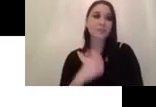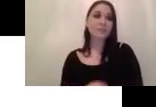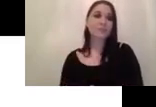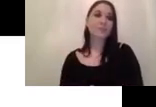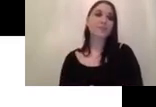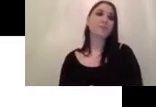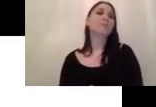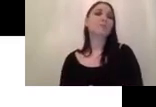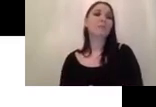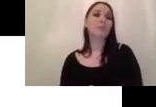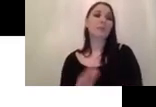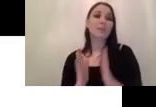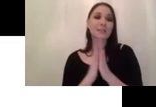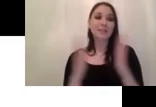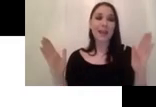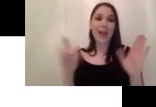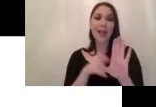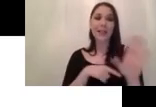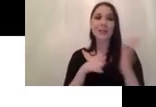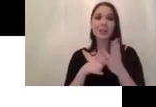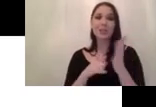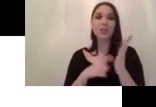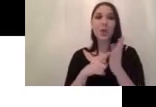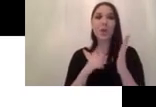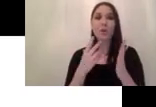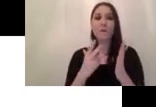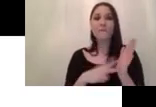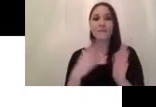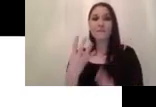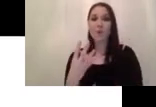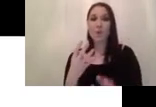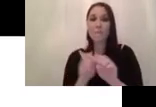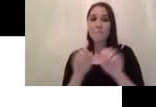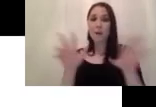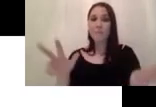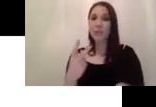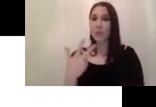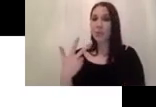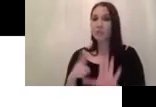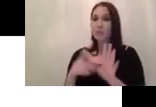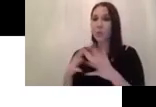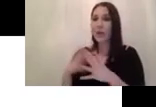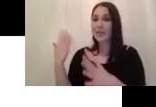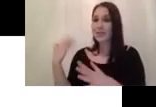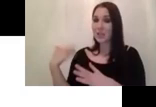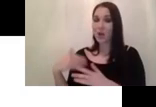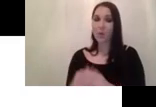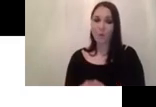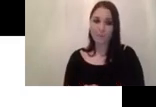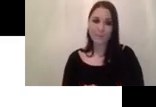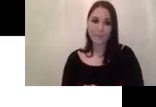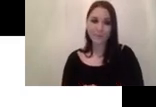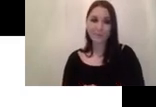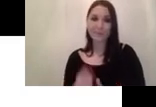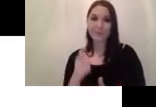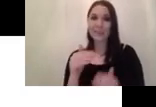published two weeks ago i think two to three weeks ago um and sets the new benchmark for for